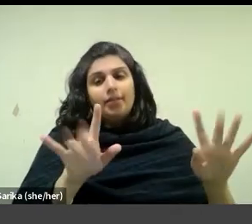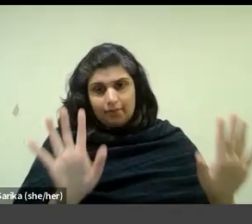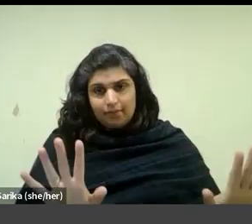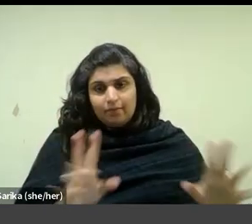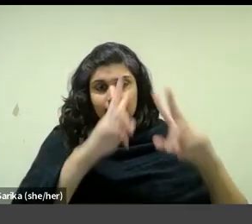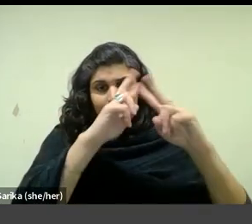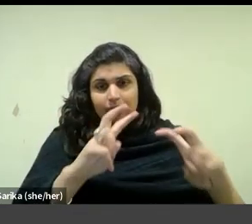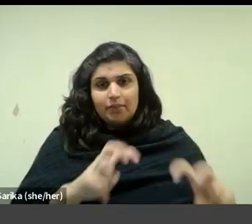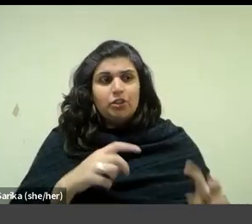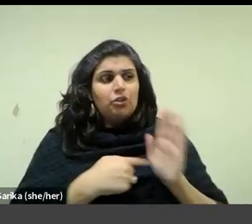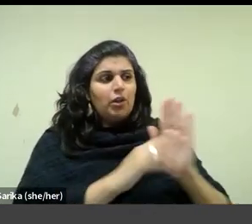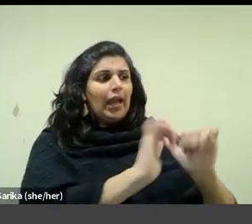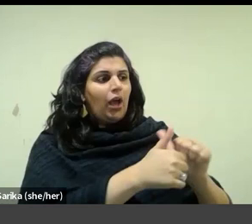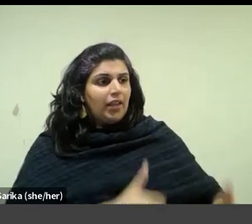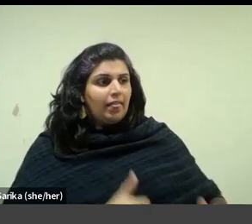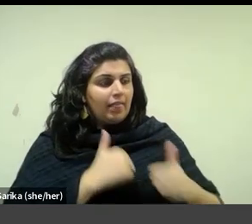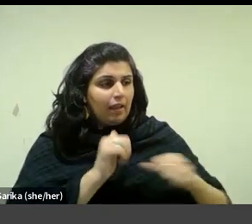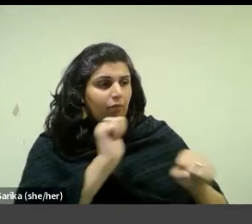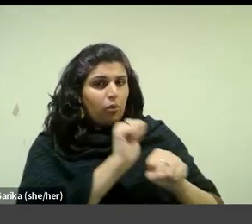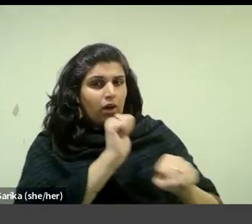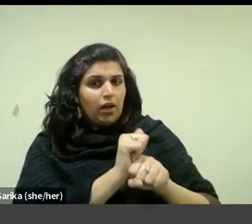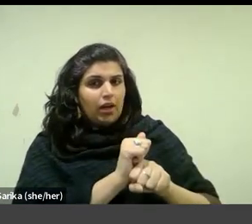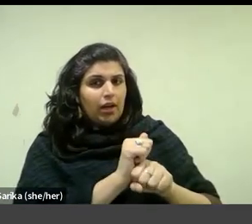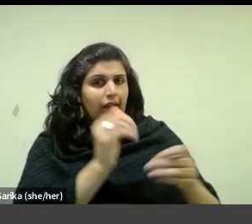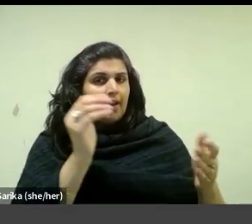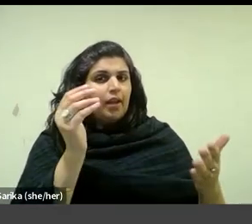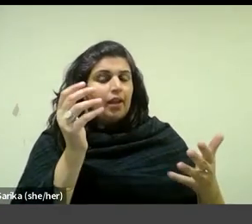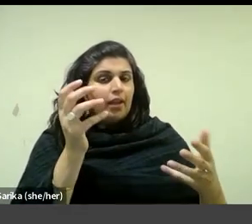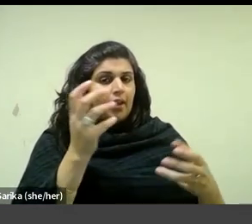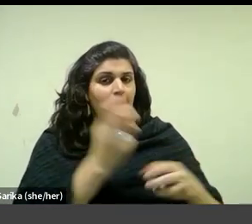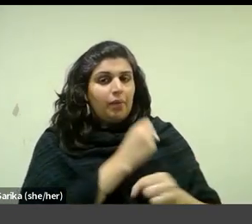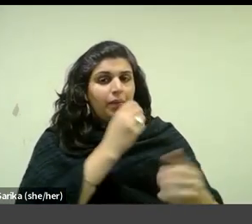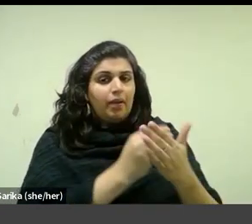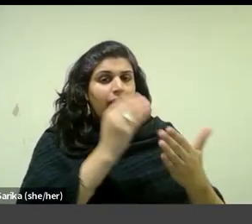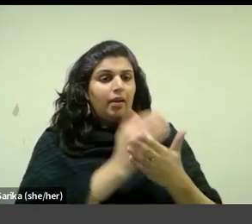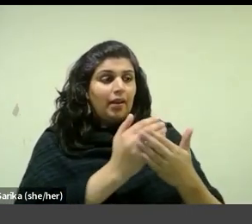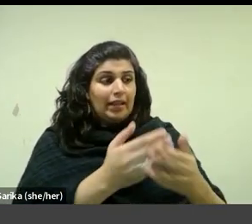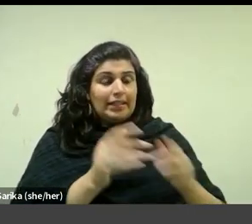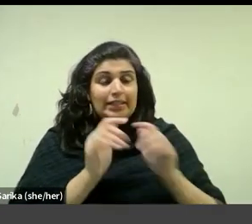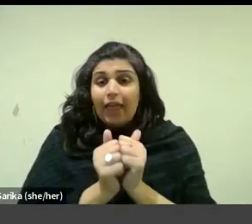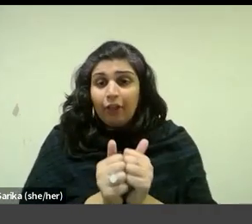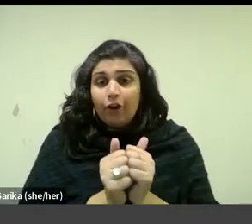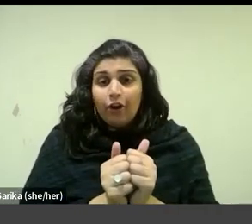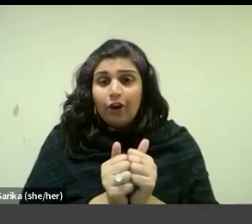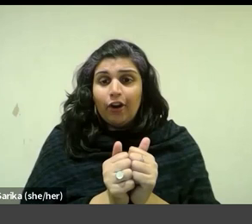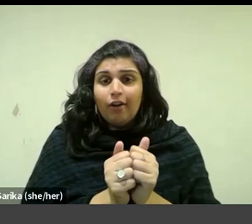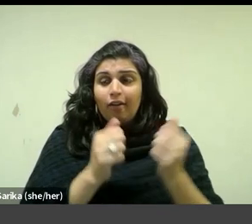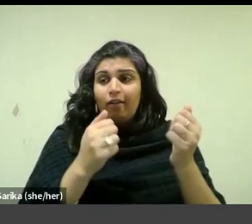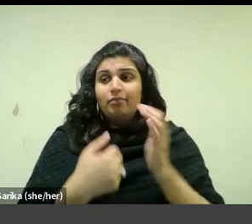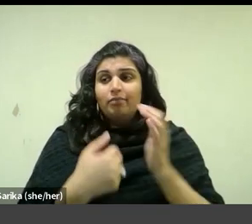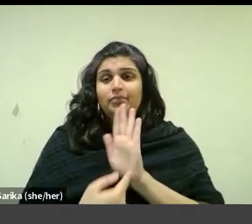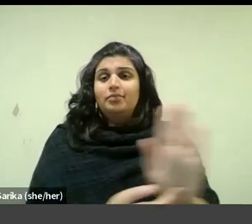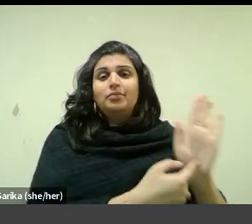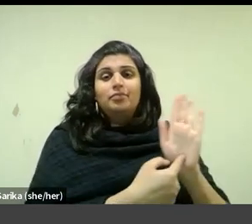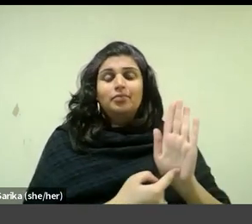showed him a way of living and of working and of making together and alongside one another, the outcomes of which should be